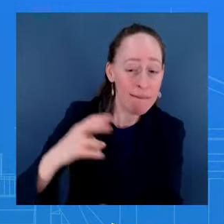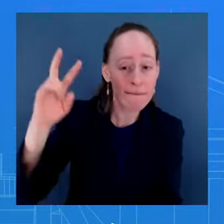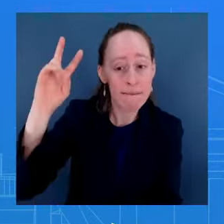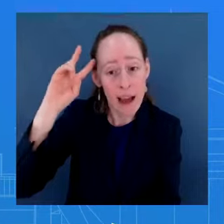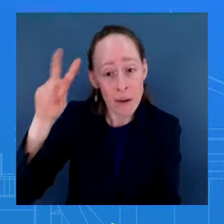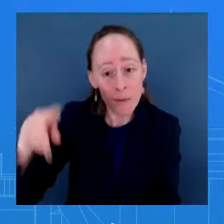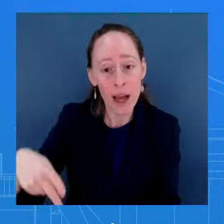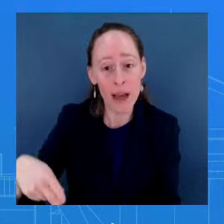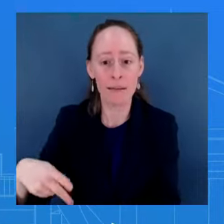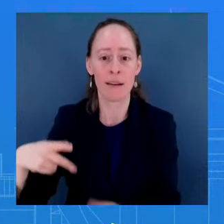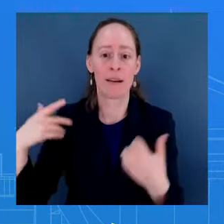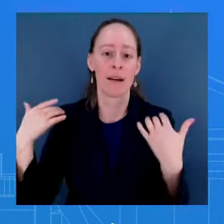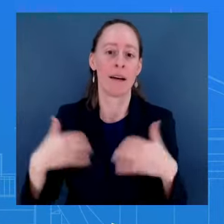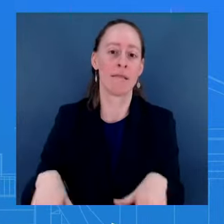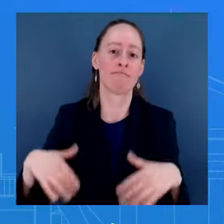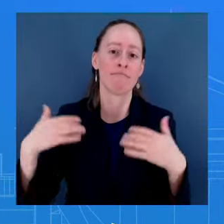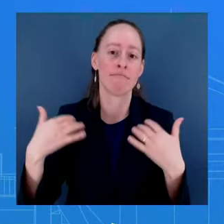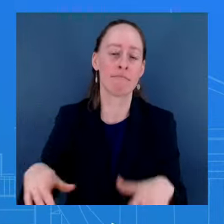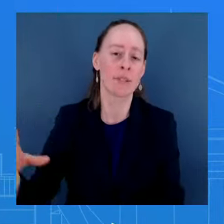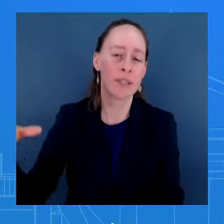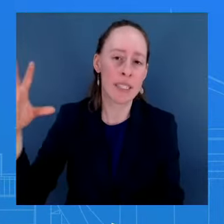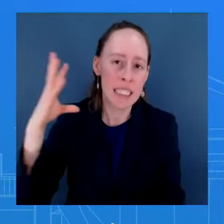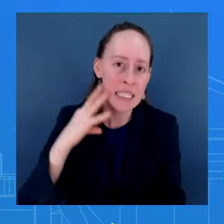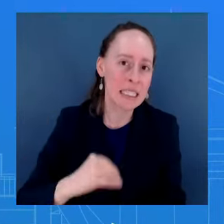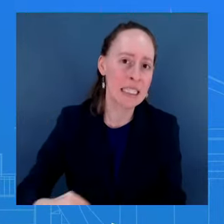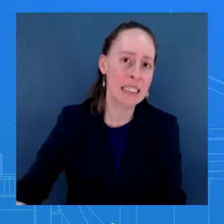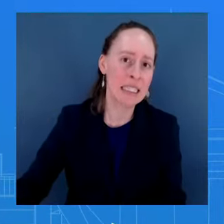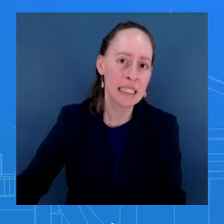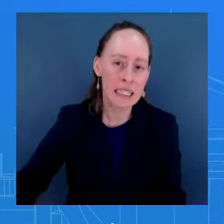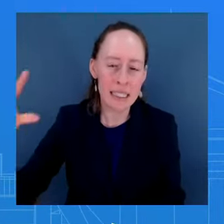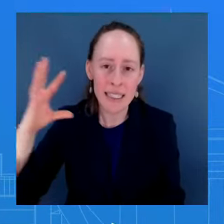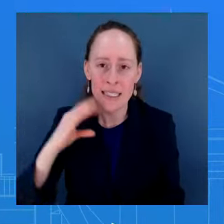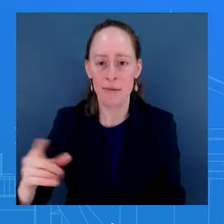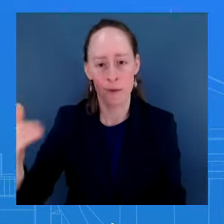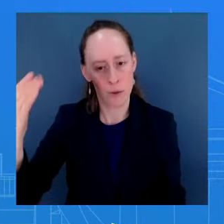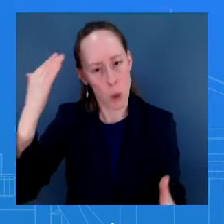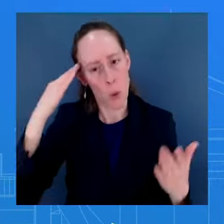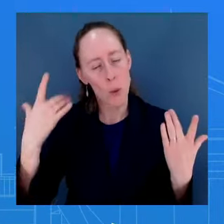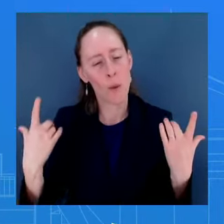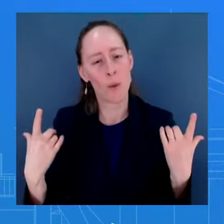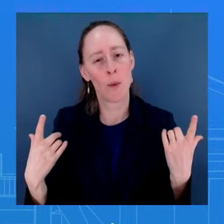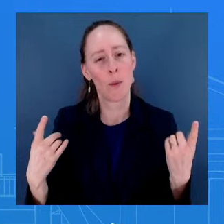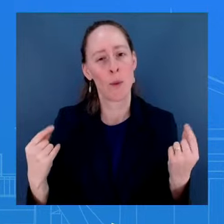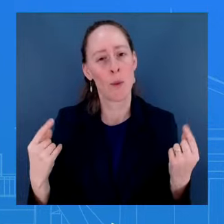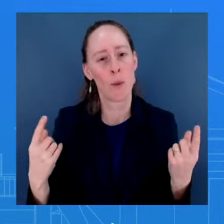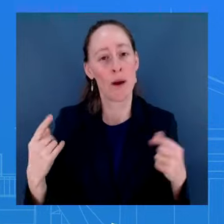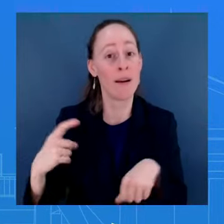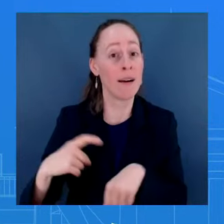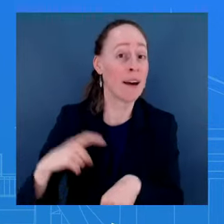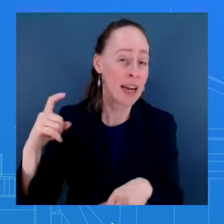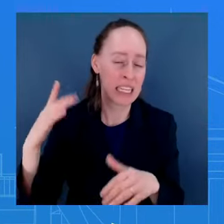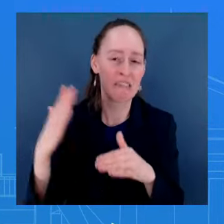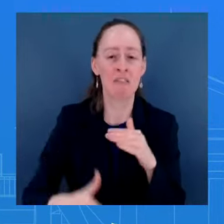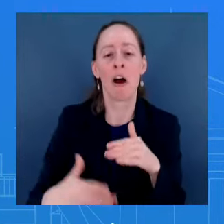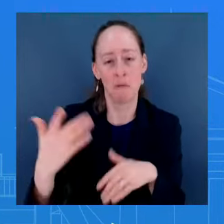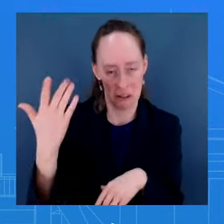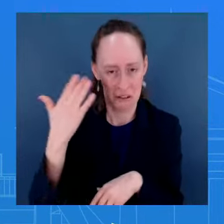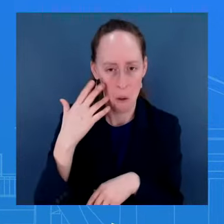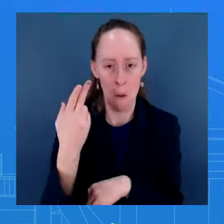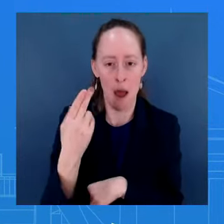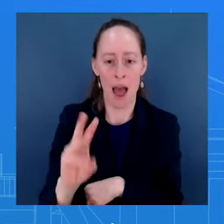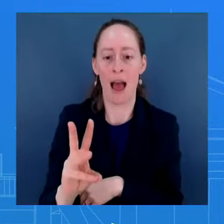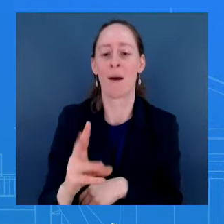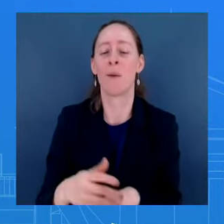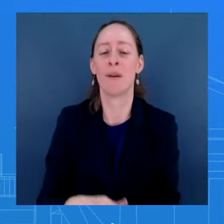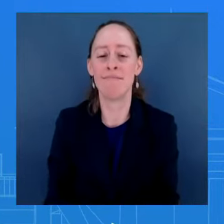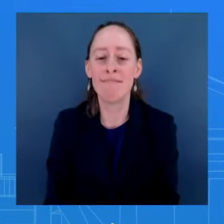knowing how to get things done. And the president wants to build on that. He does. And not only that, when people were saying he couldn't get things